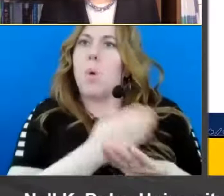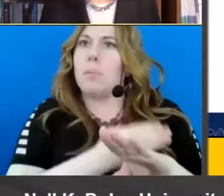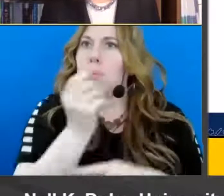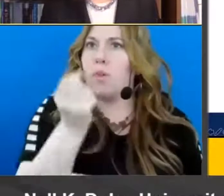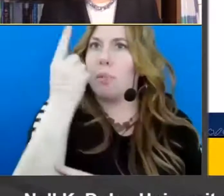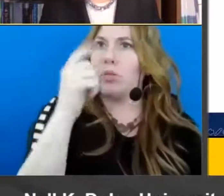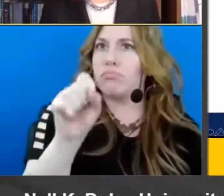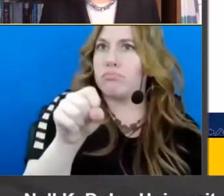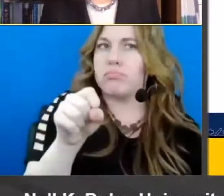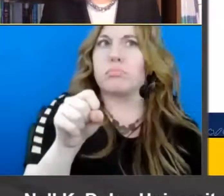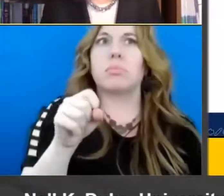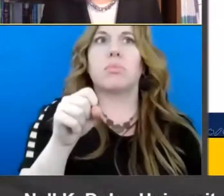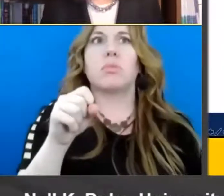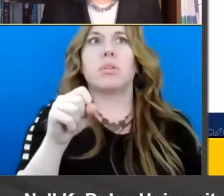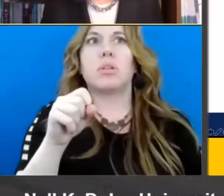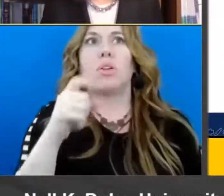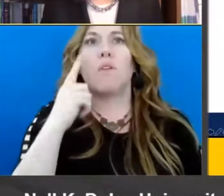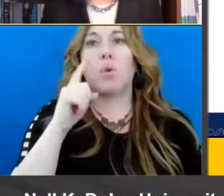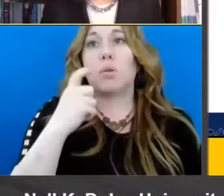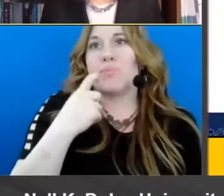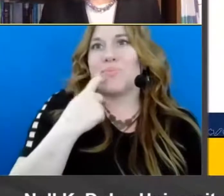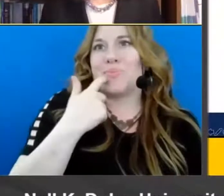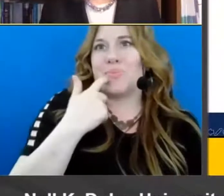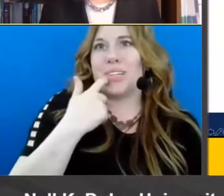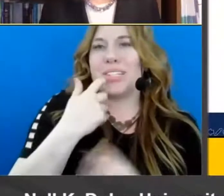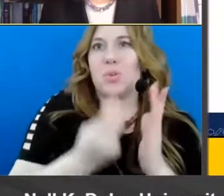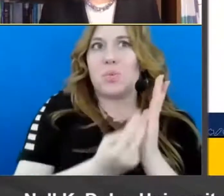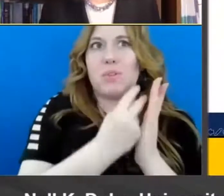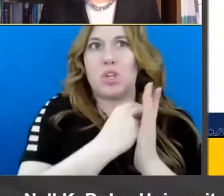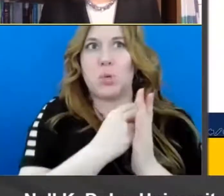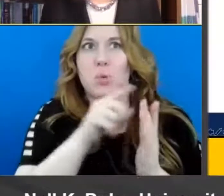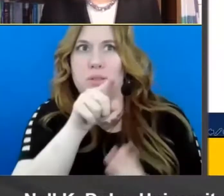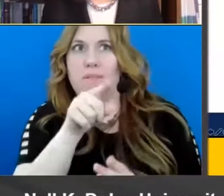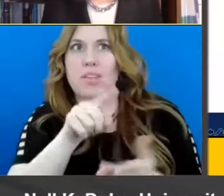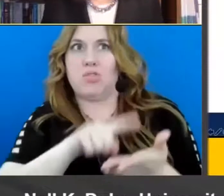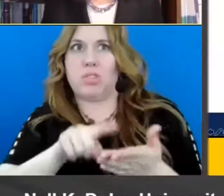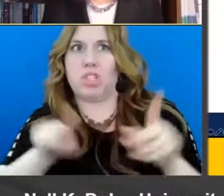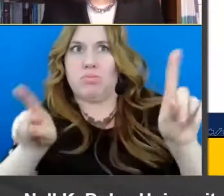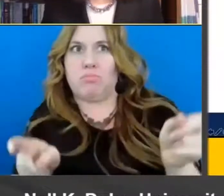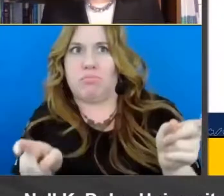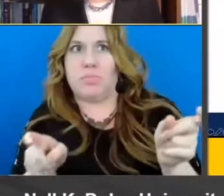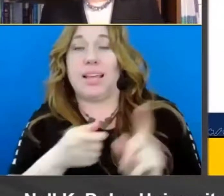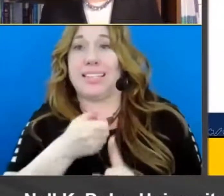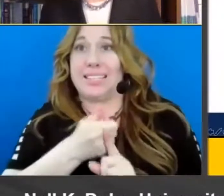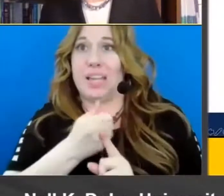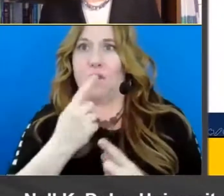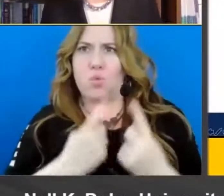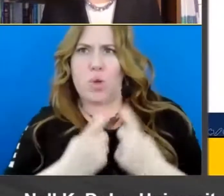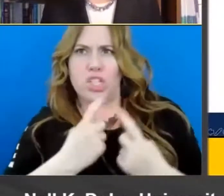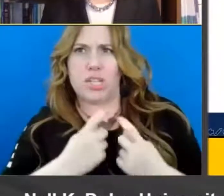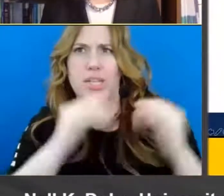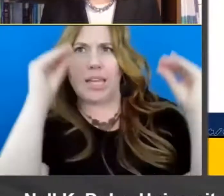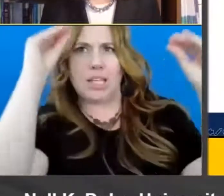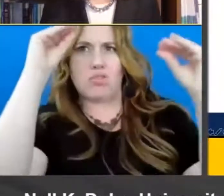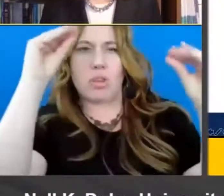two uh relatively recent uh reviews of this research uh one is on self-questioning instruction and the other is on